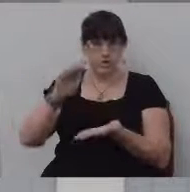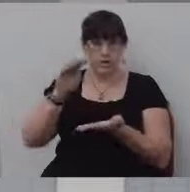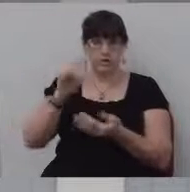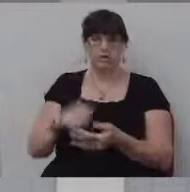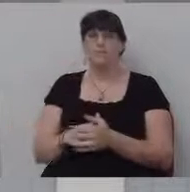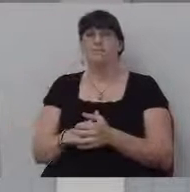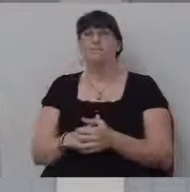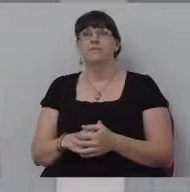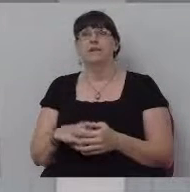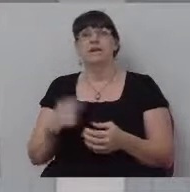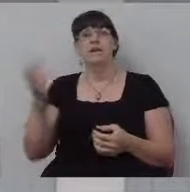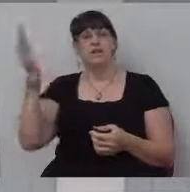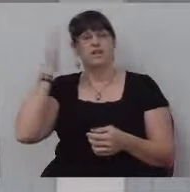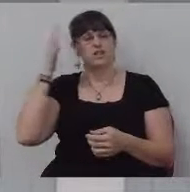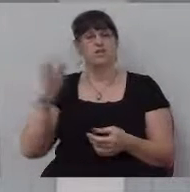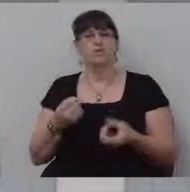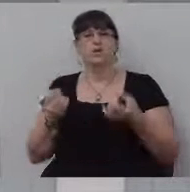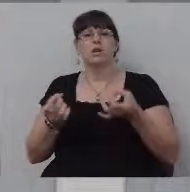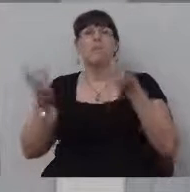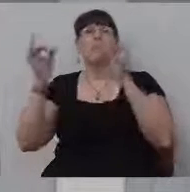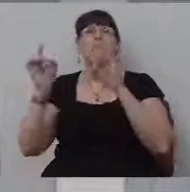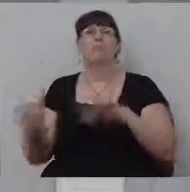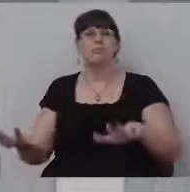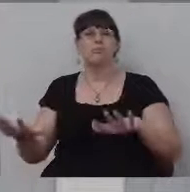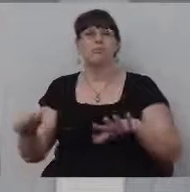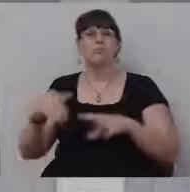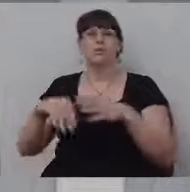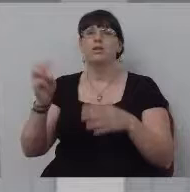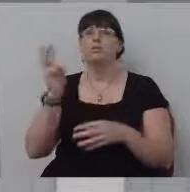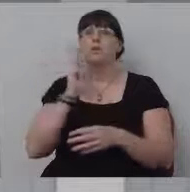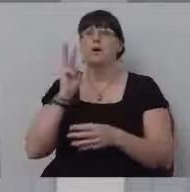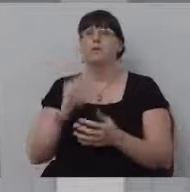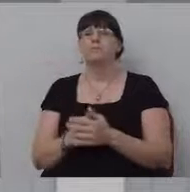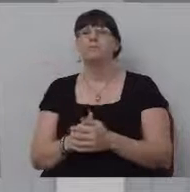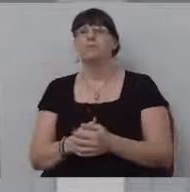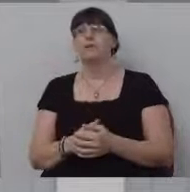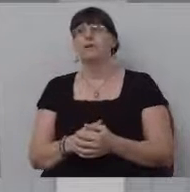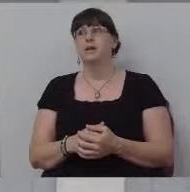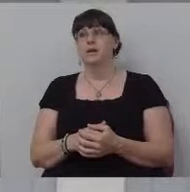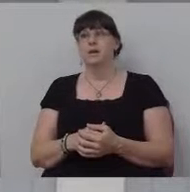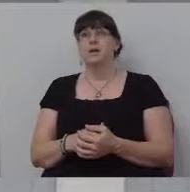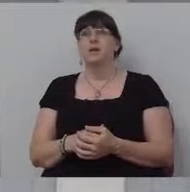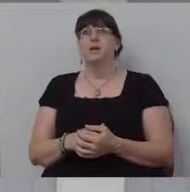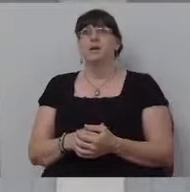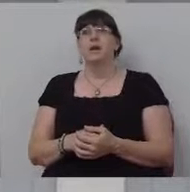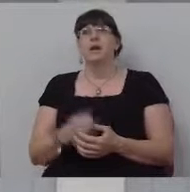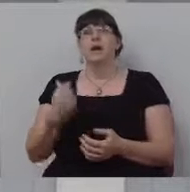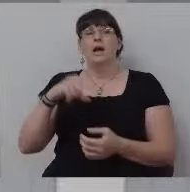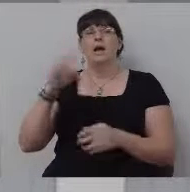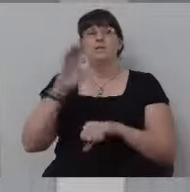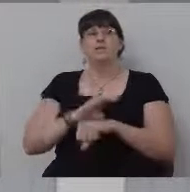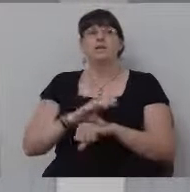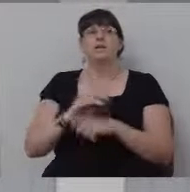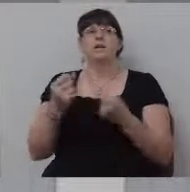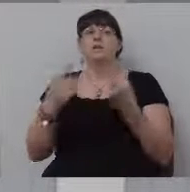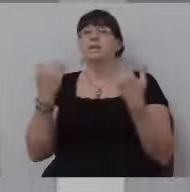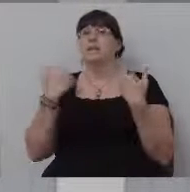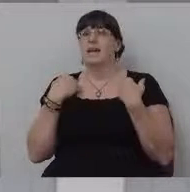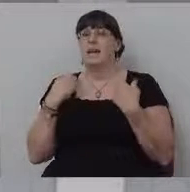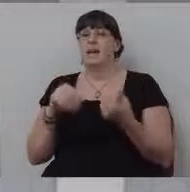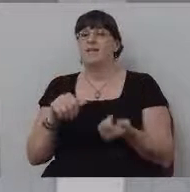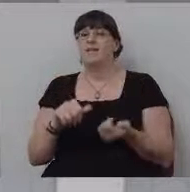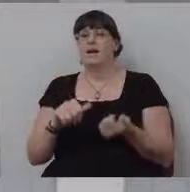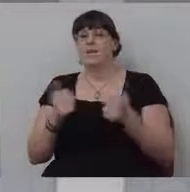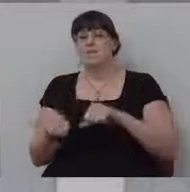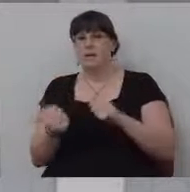I was just pretty sure that was what was going to happen. And so we got to, we borrowed that our church was just starting. So there was no baptistry in our church building. We went to